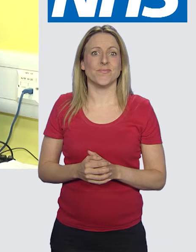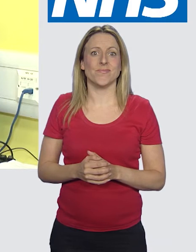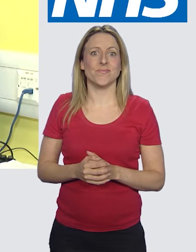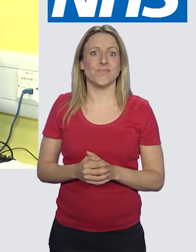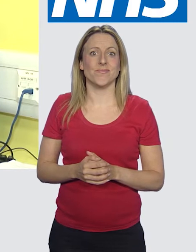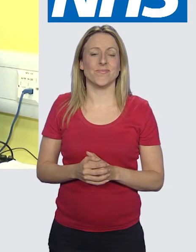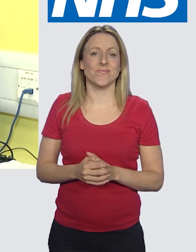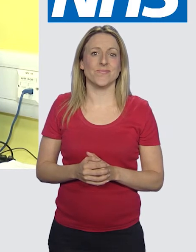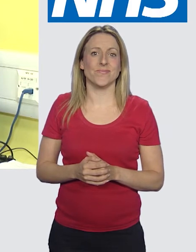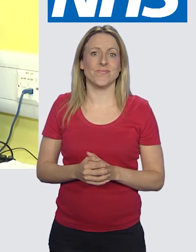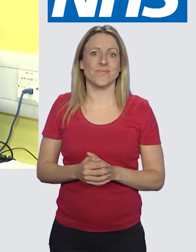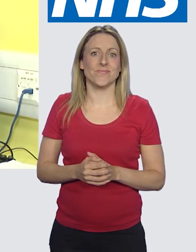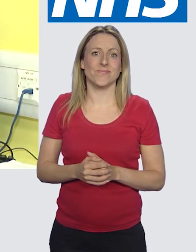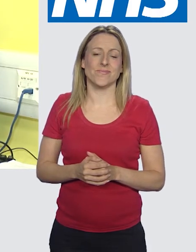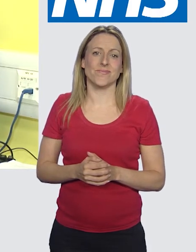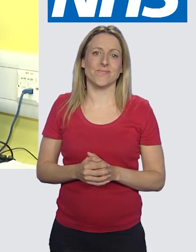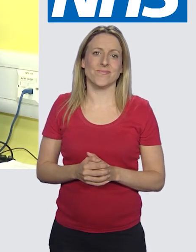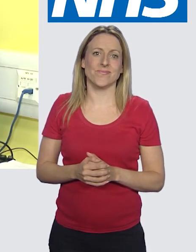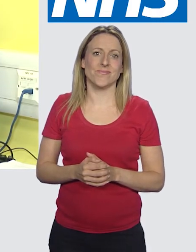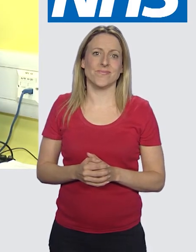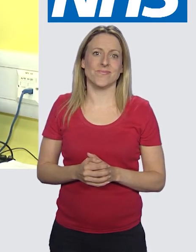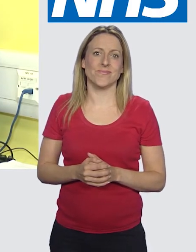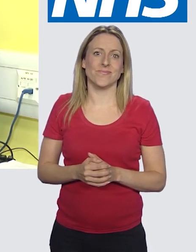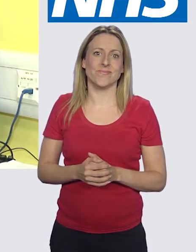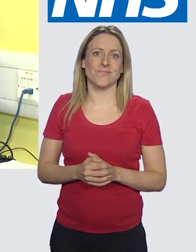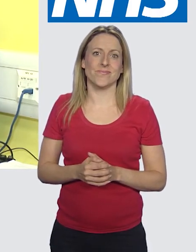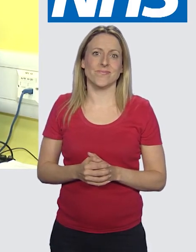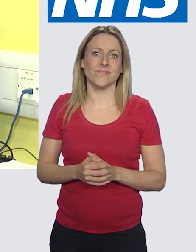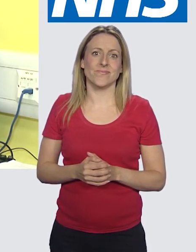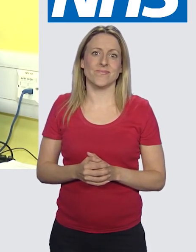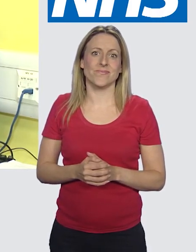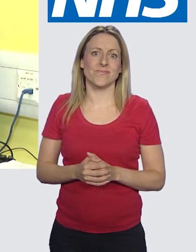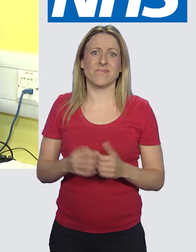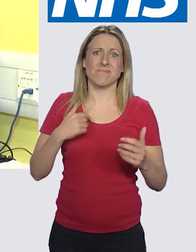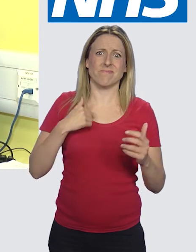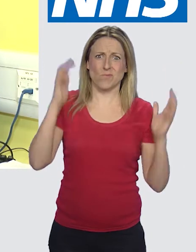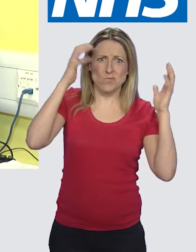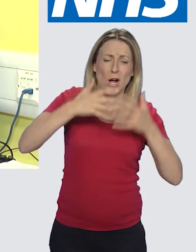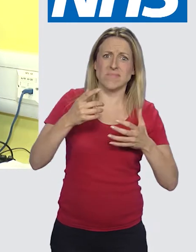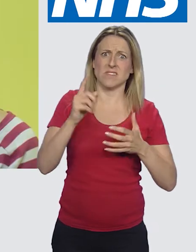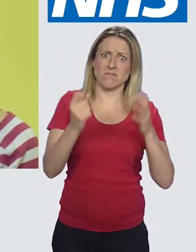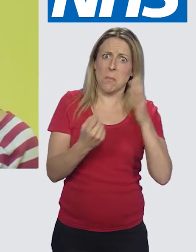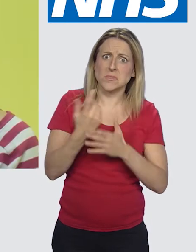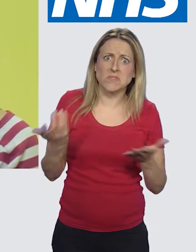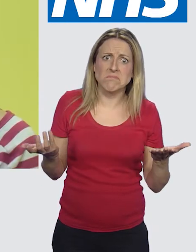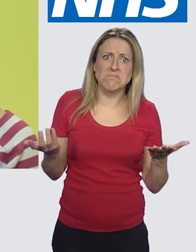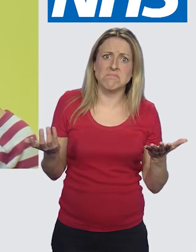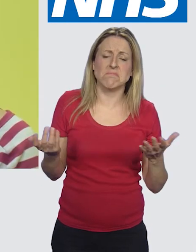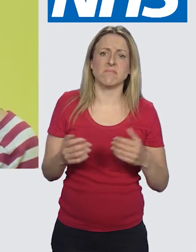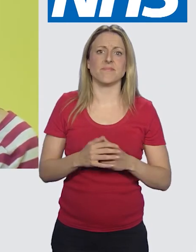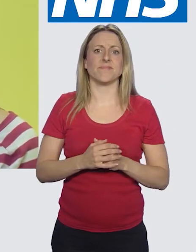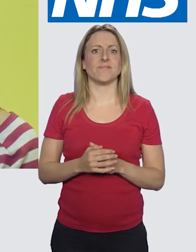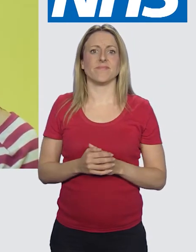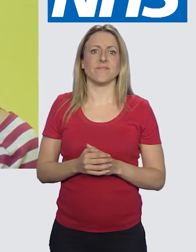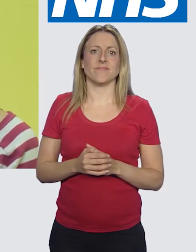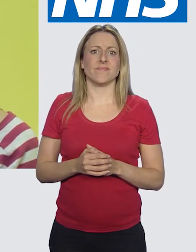simple illnesses as well. So, your mum or dad might bring you to see the nurse instead of the GP and they'll be able to help you. What happens when we have a